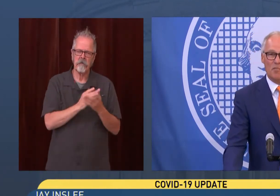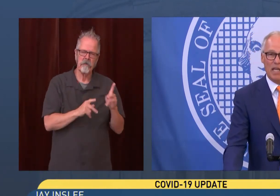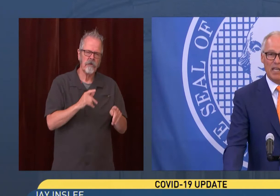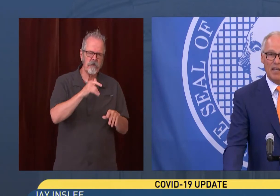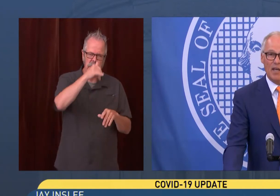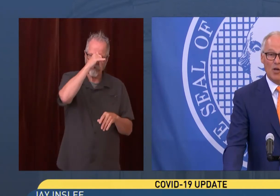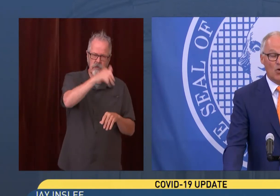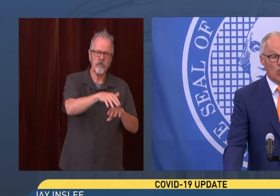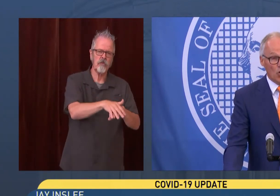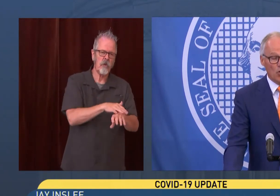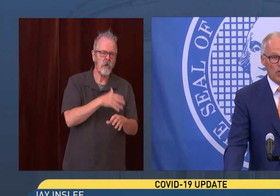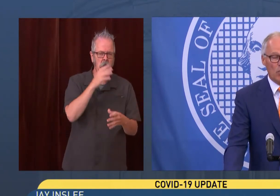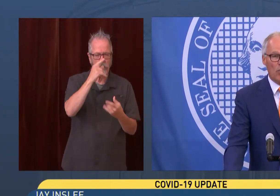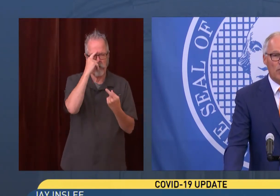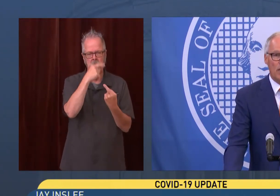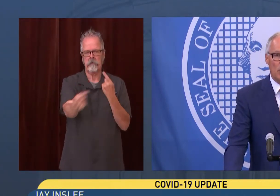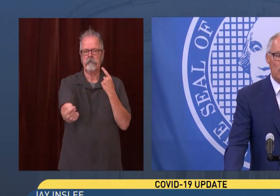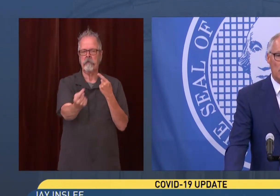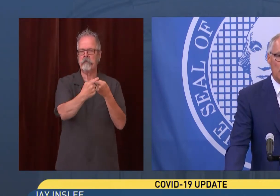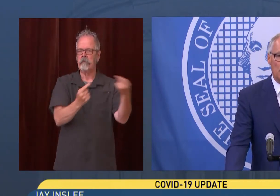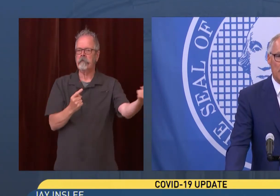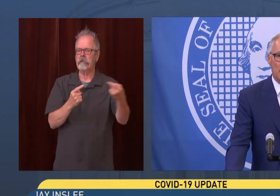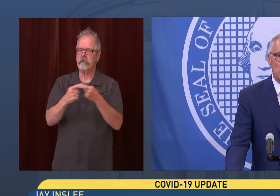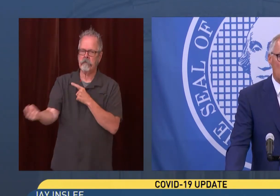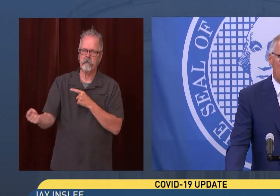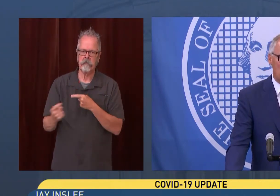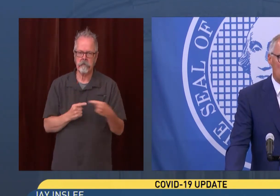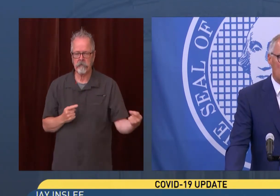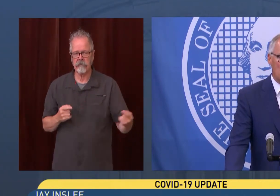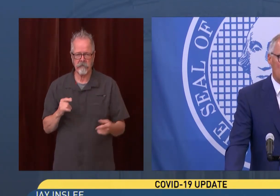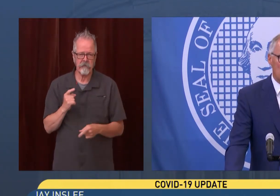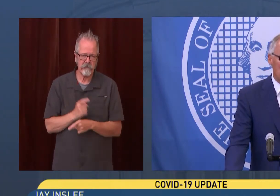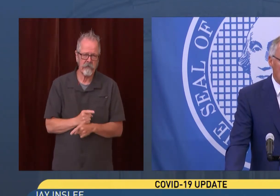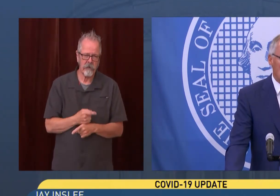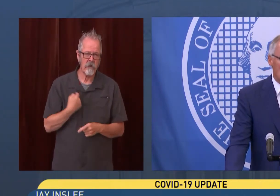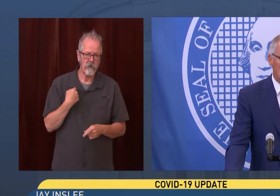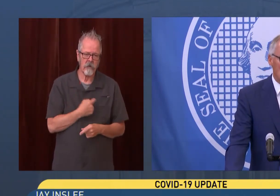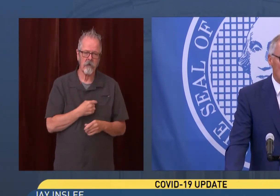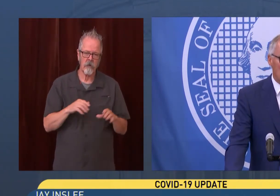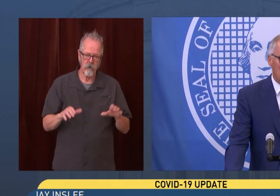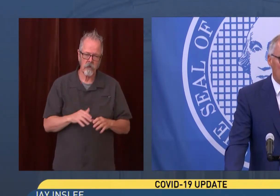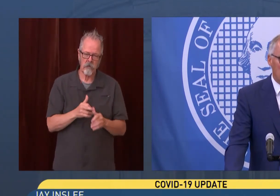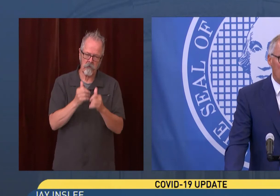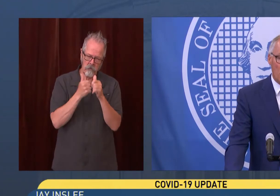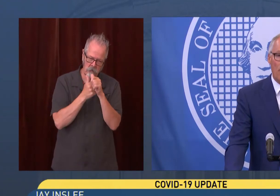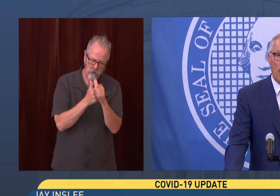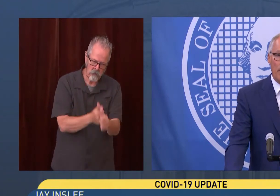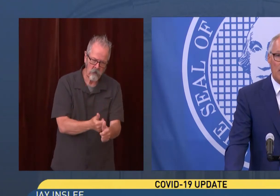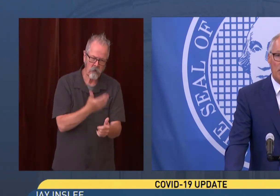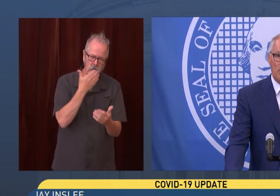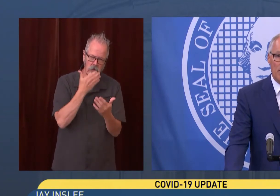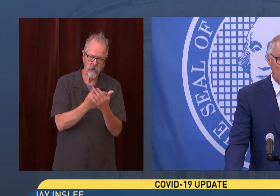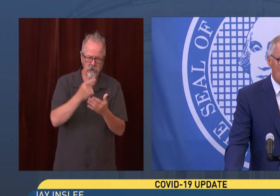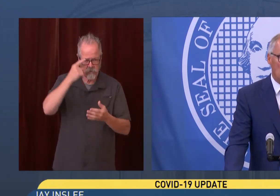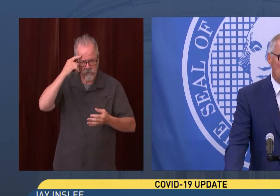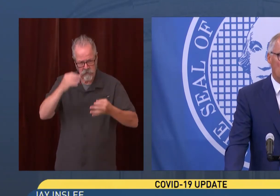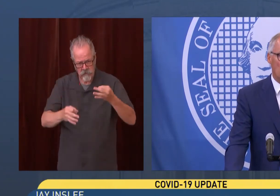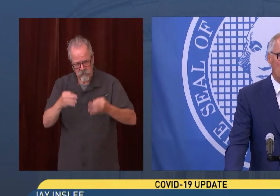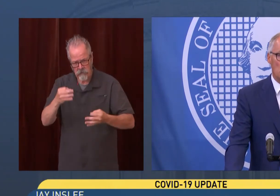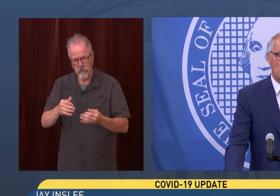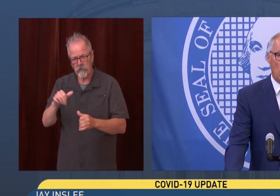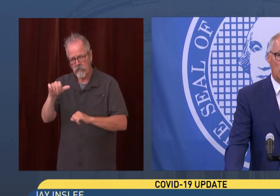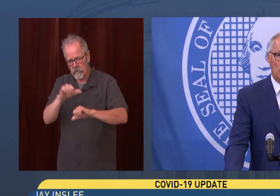this decision making. We're doing what we think good judgment and science leads us to do. And so far, that's been very